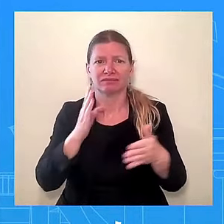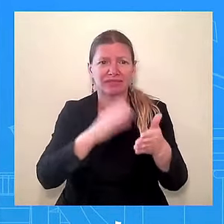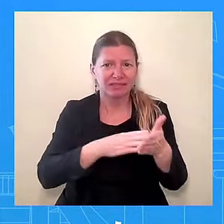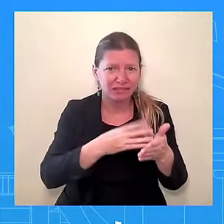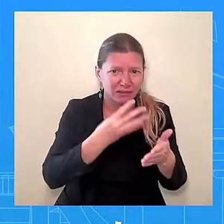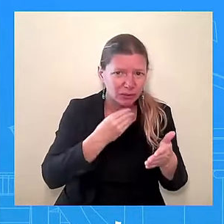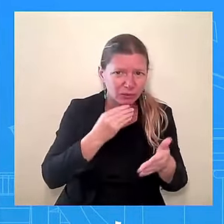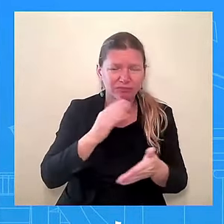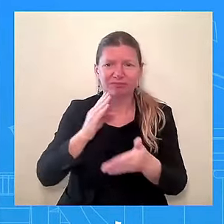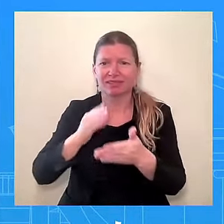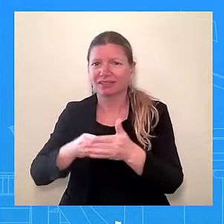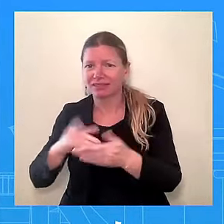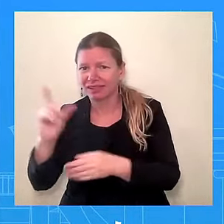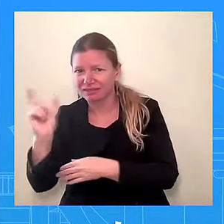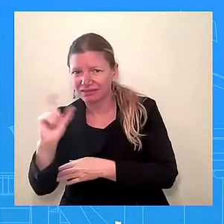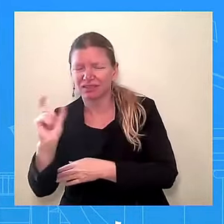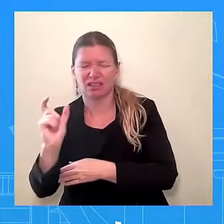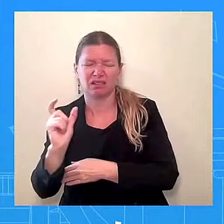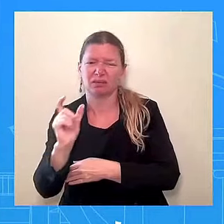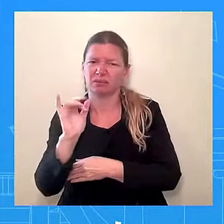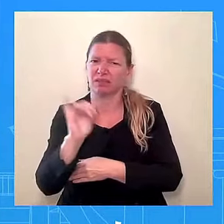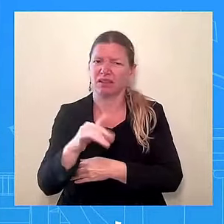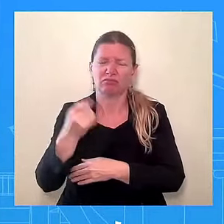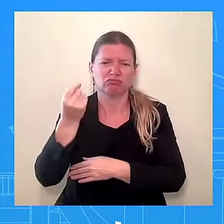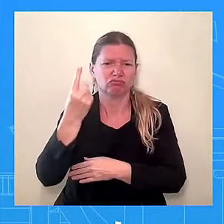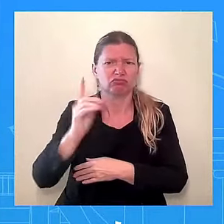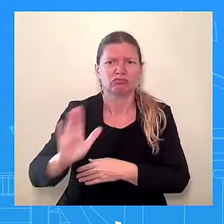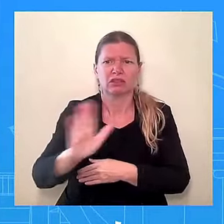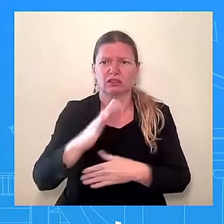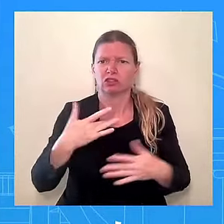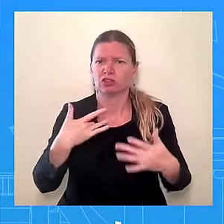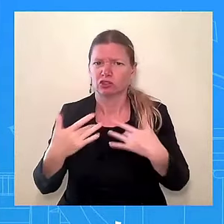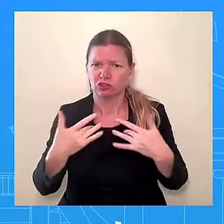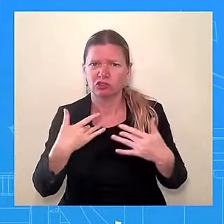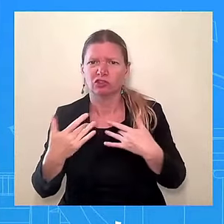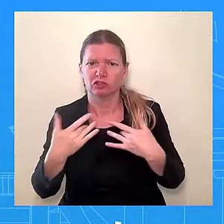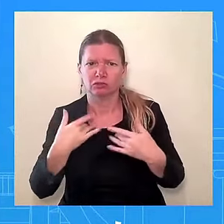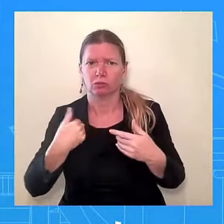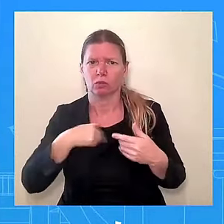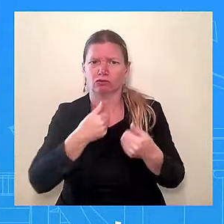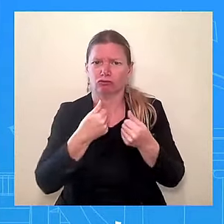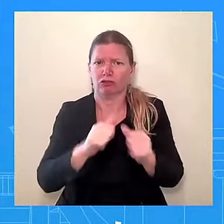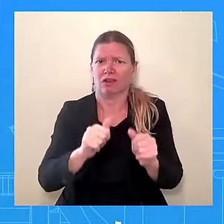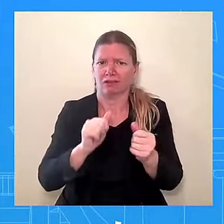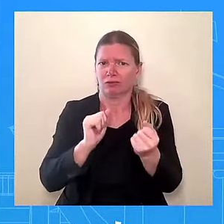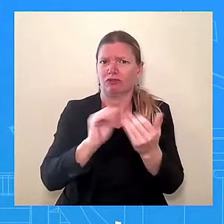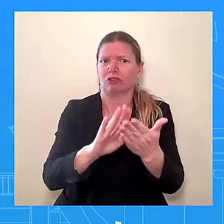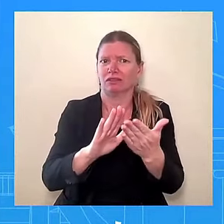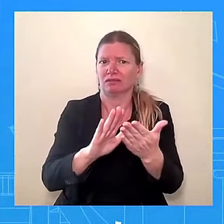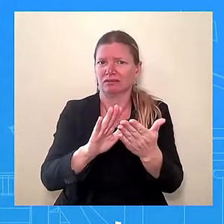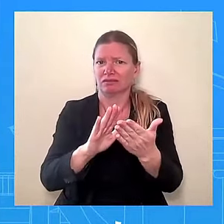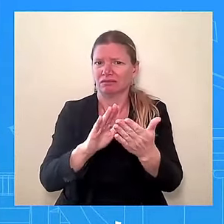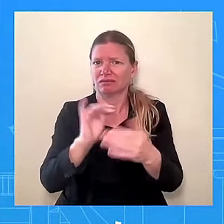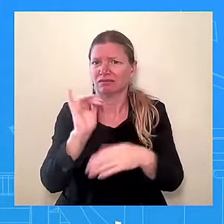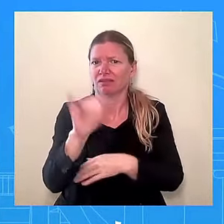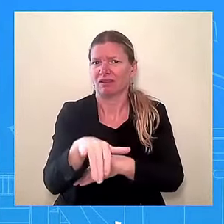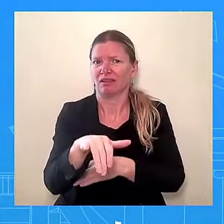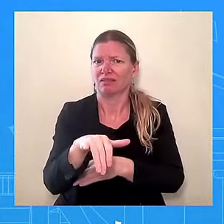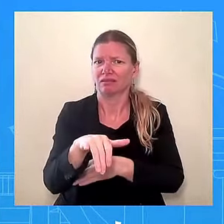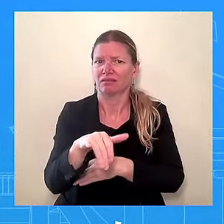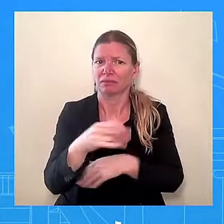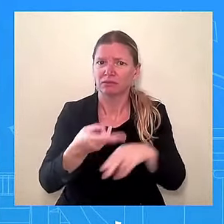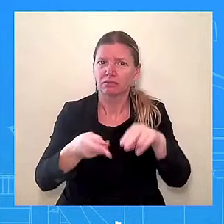Islamophobic incidents, and we're talking about, sadly, at schools, right? We're talking about at college campuses and in communities,